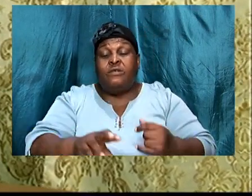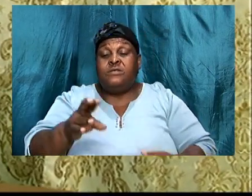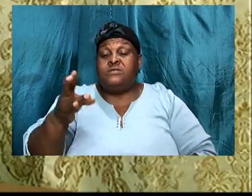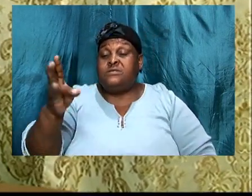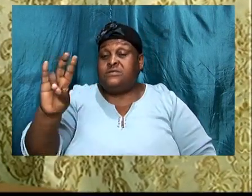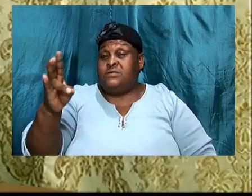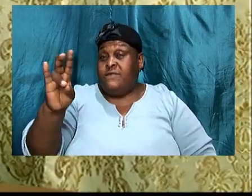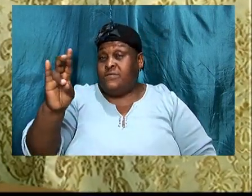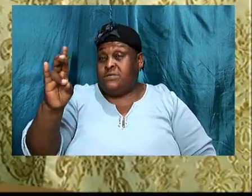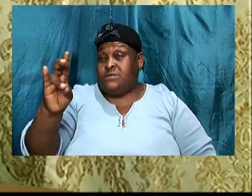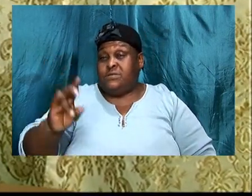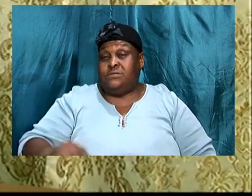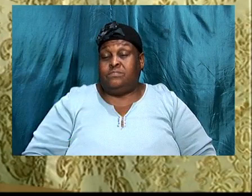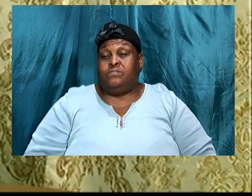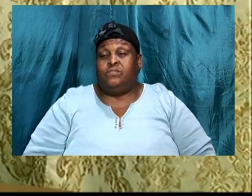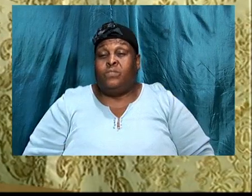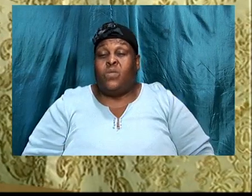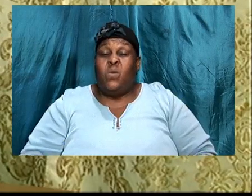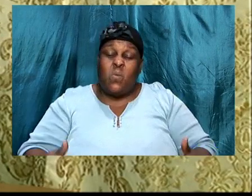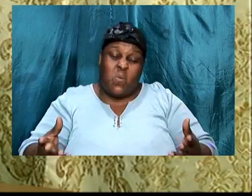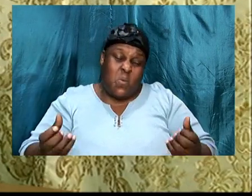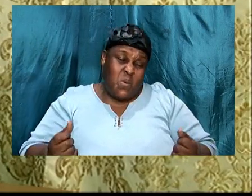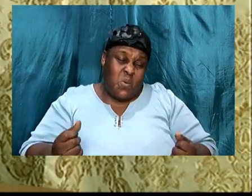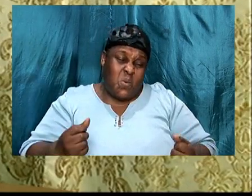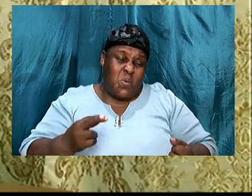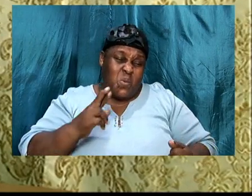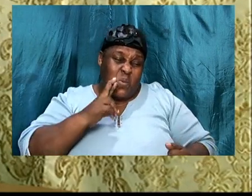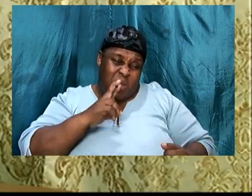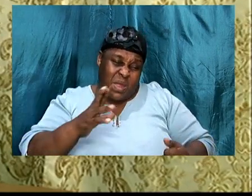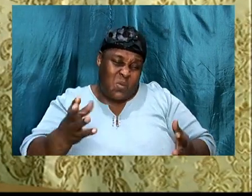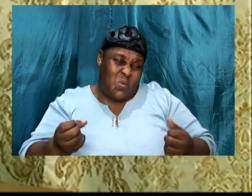I really want you, look at the scripture,